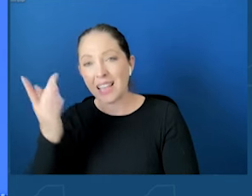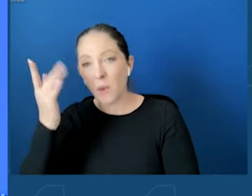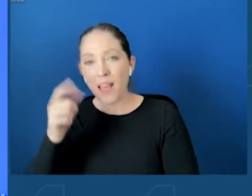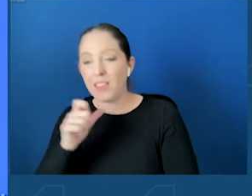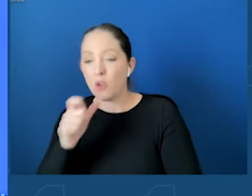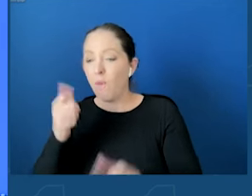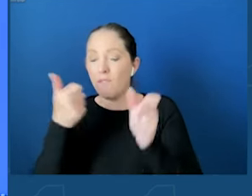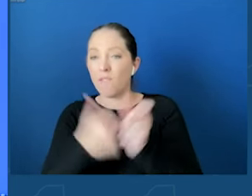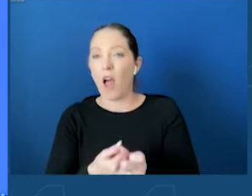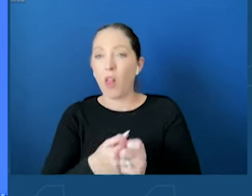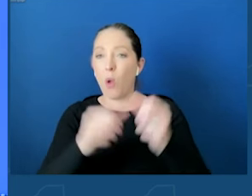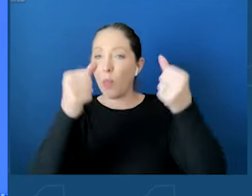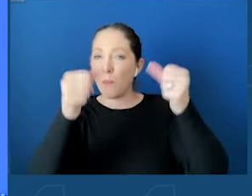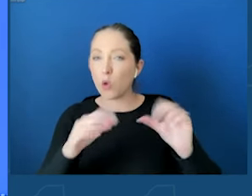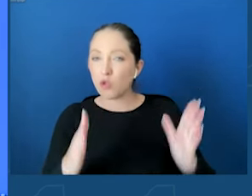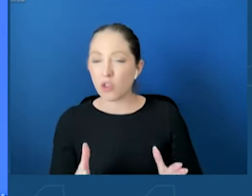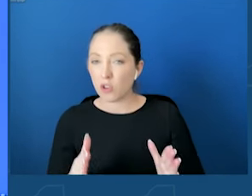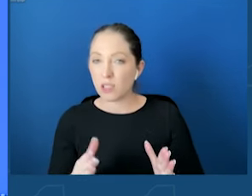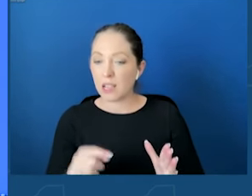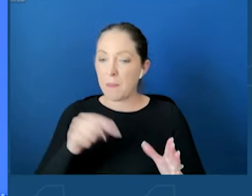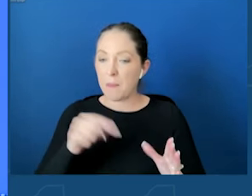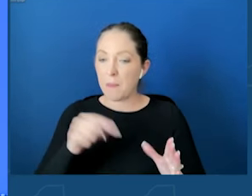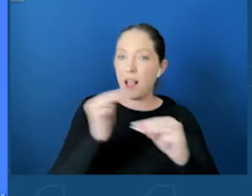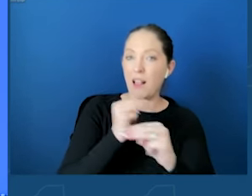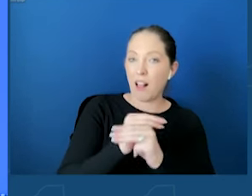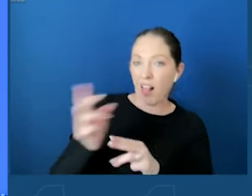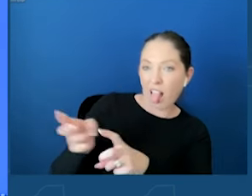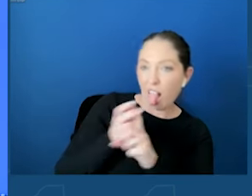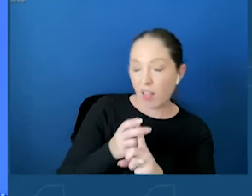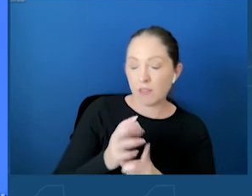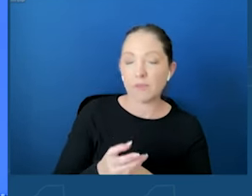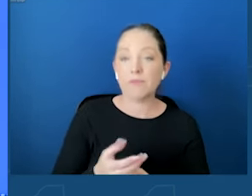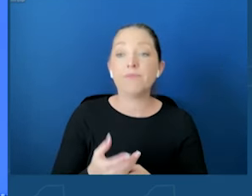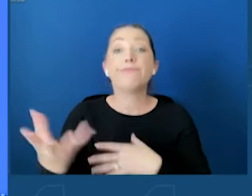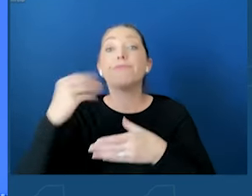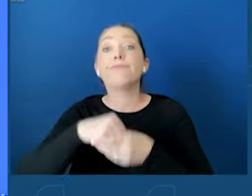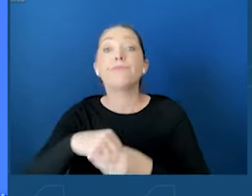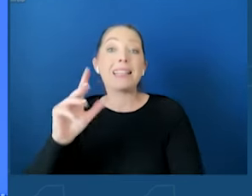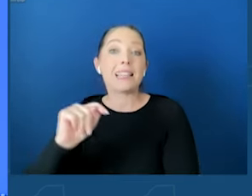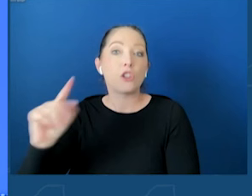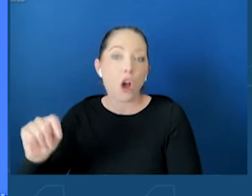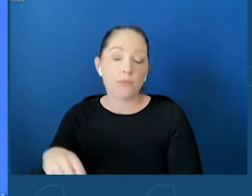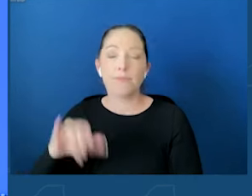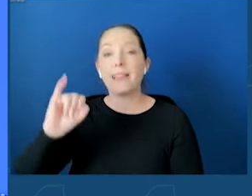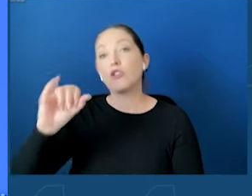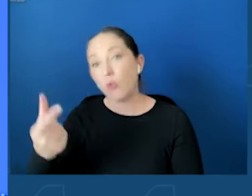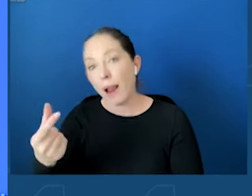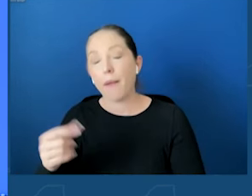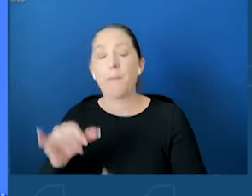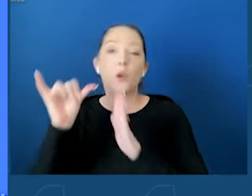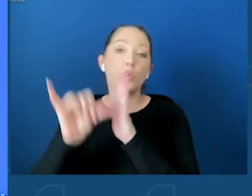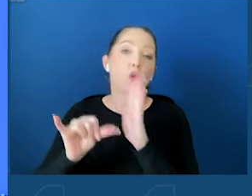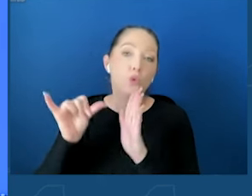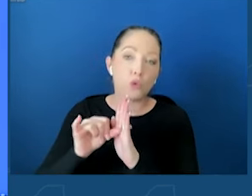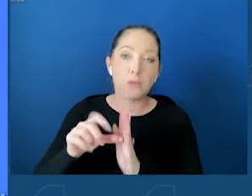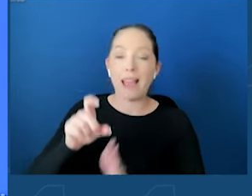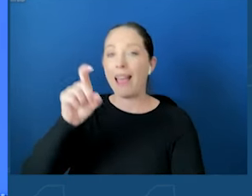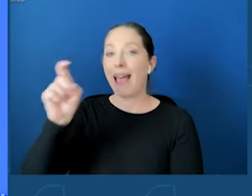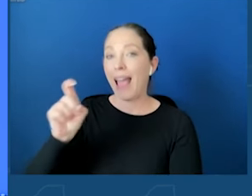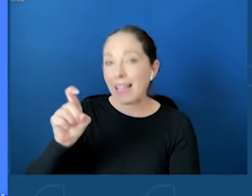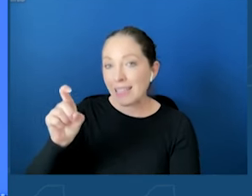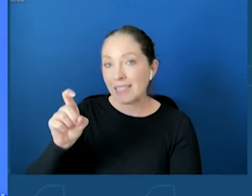TikTok, Instagram, YouTube, X, formerly known as Twitter,